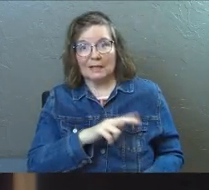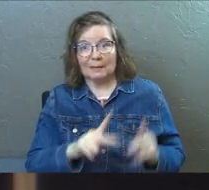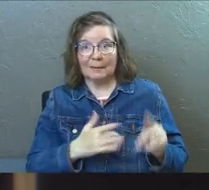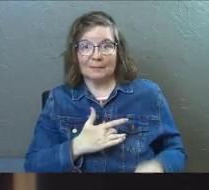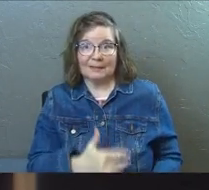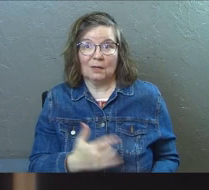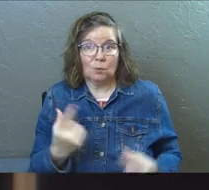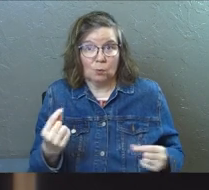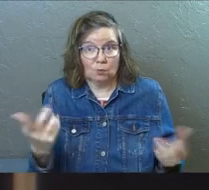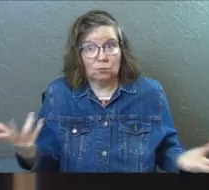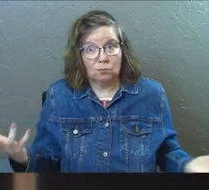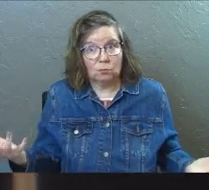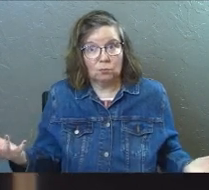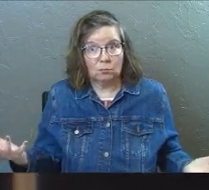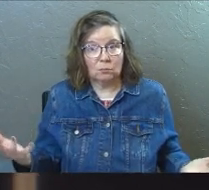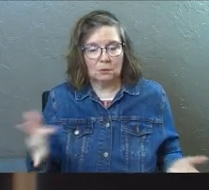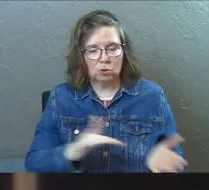people do.